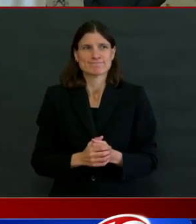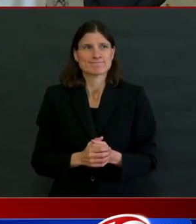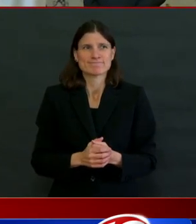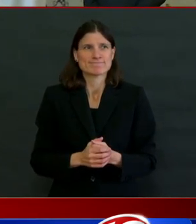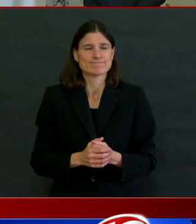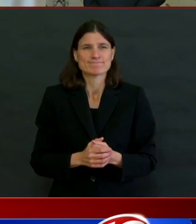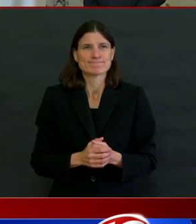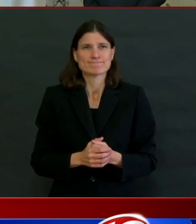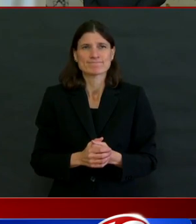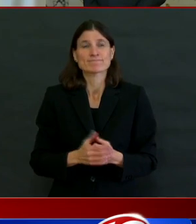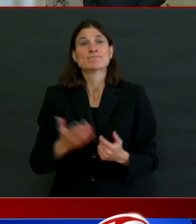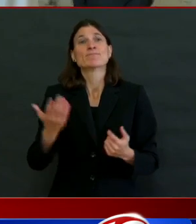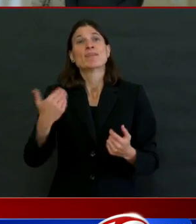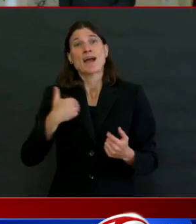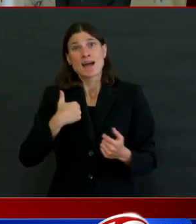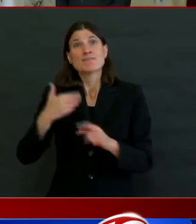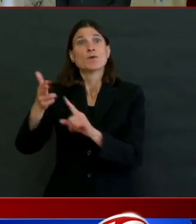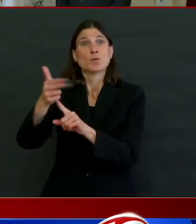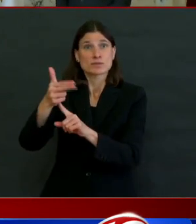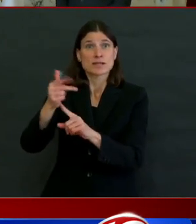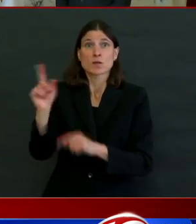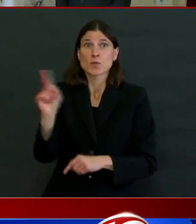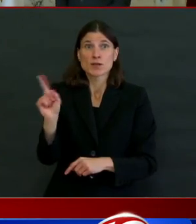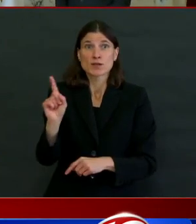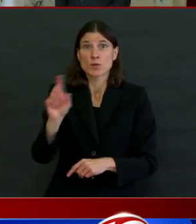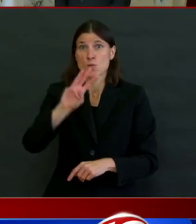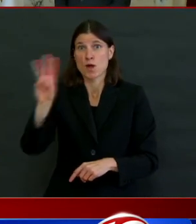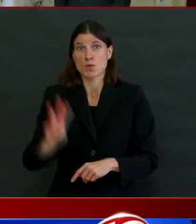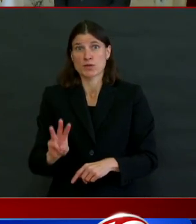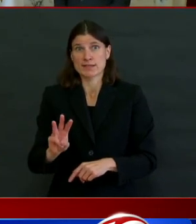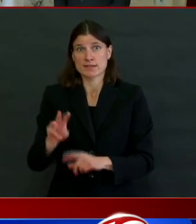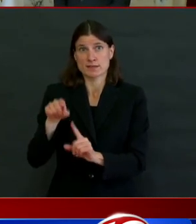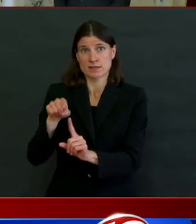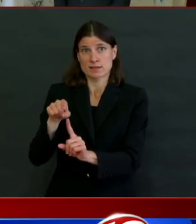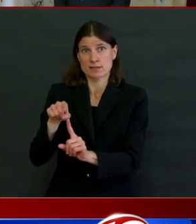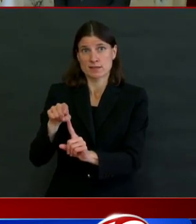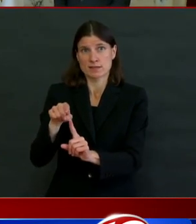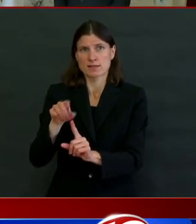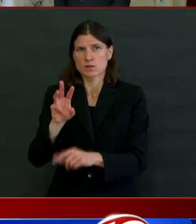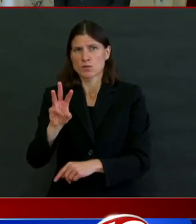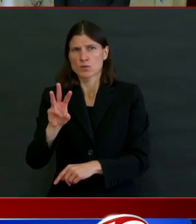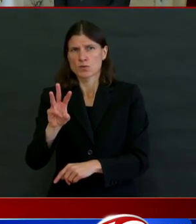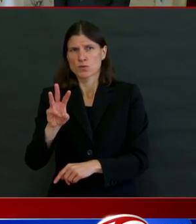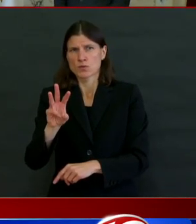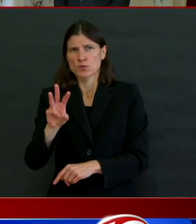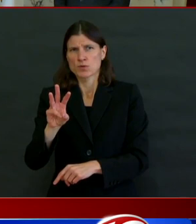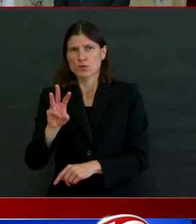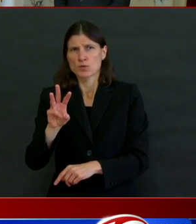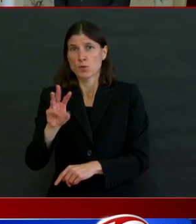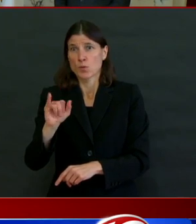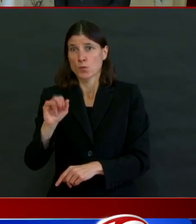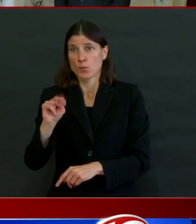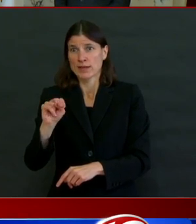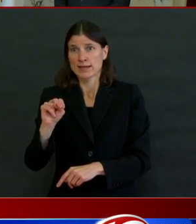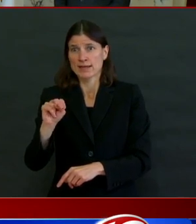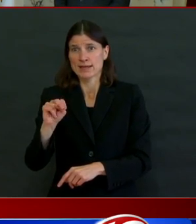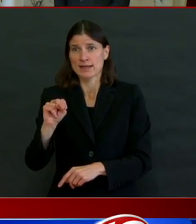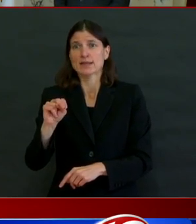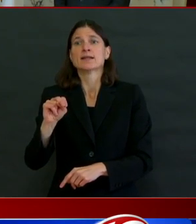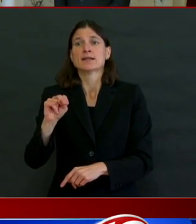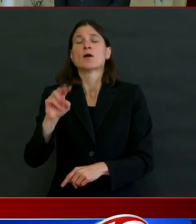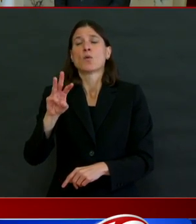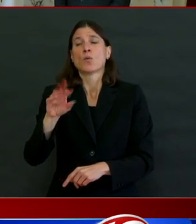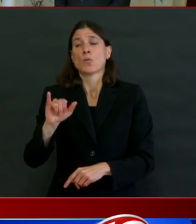in Warwick, the Wyndham Hotel, which is what we, there's about 200 rooms there and that's where we are